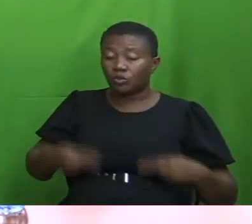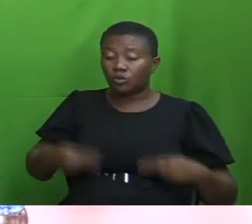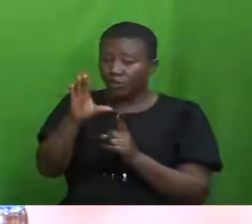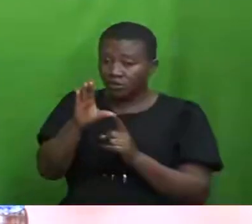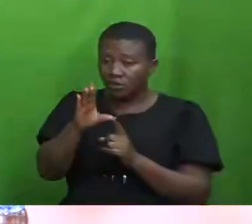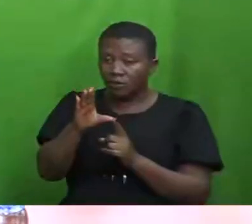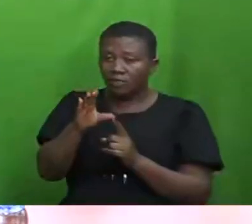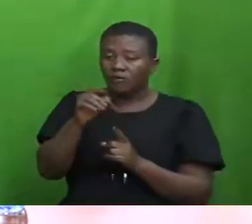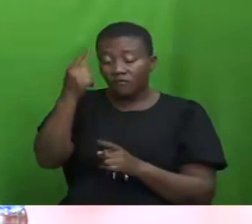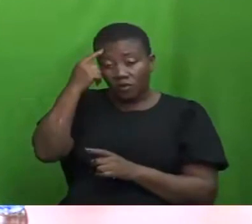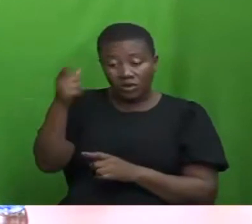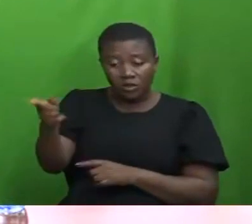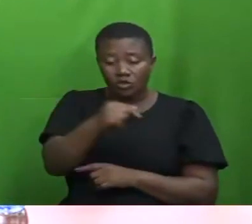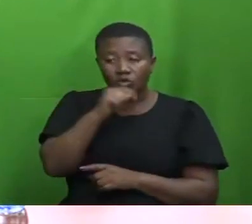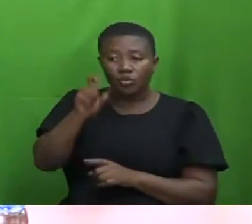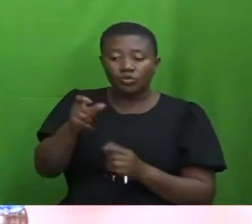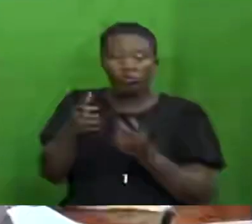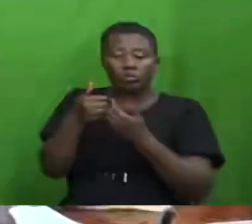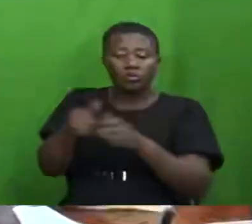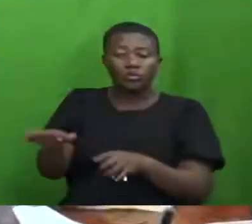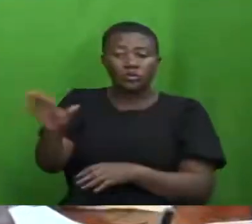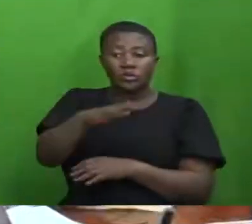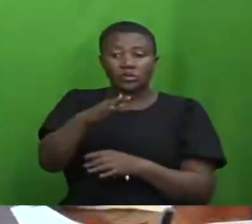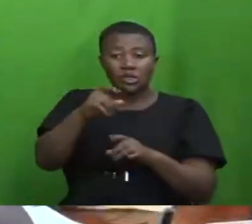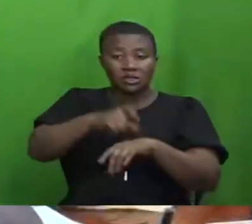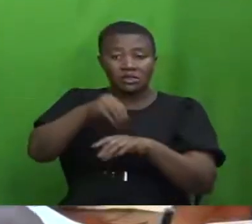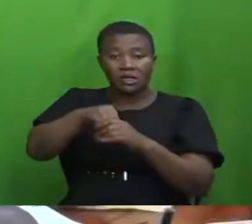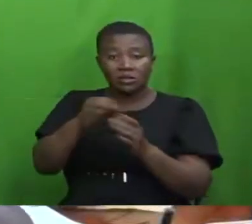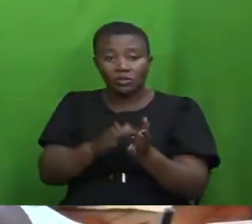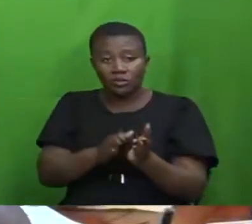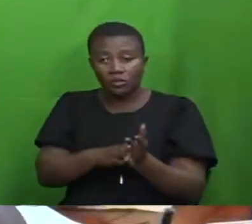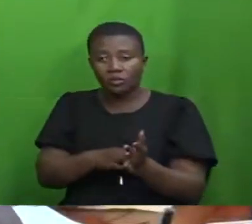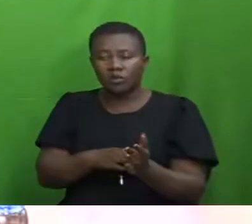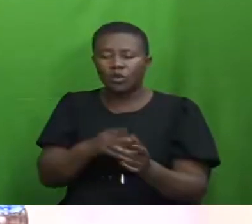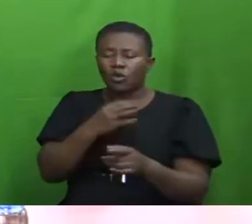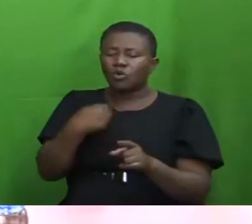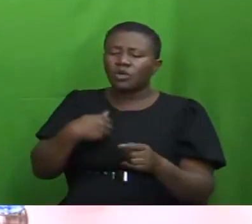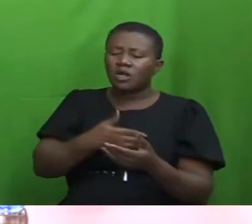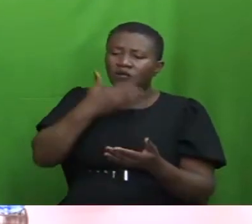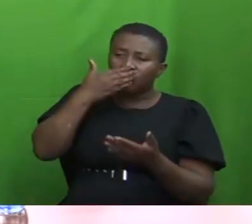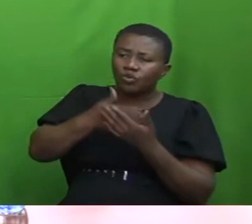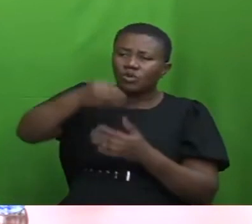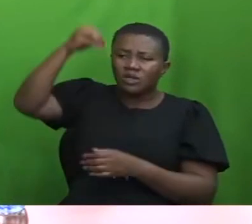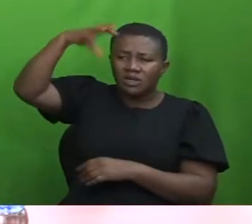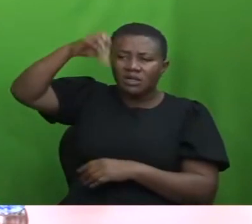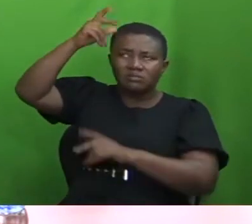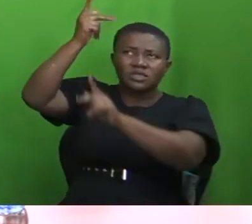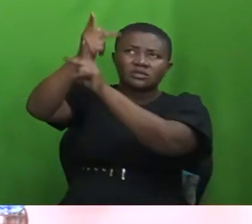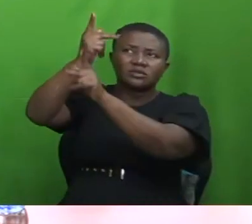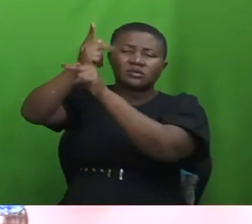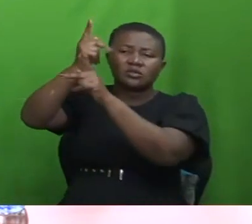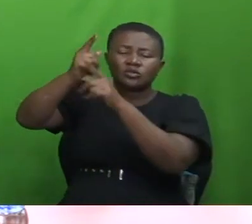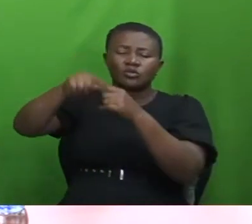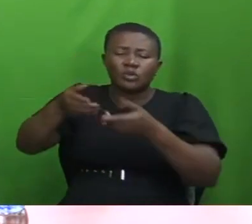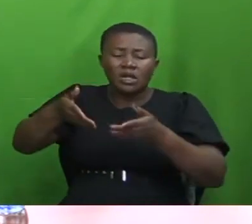them not to lose a precious year. We ensured consistent power supply and kept the lights on to enable businesses